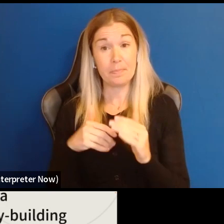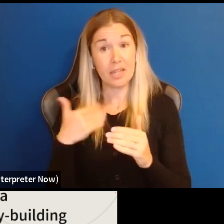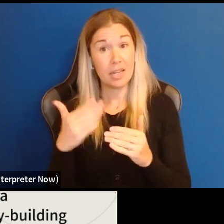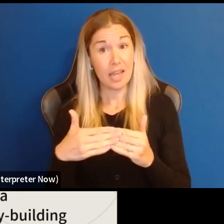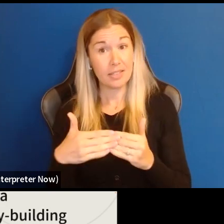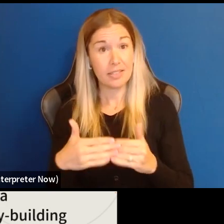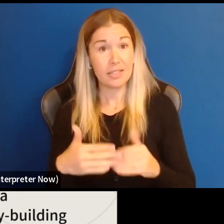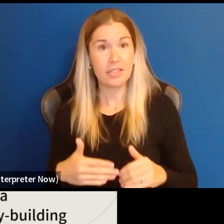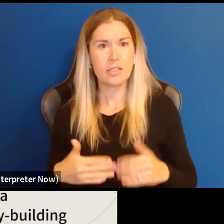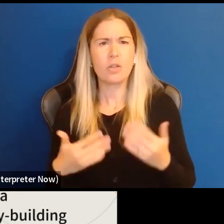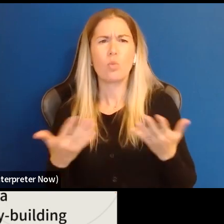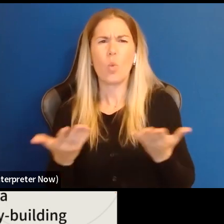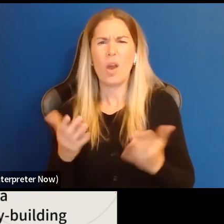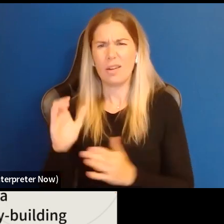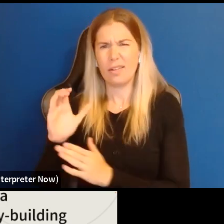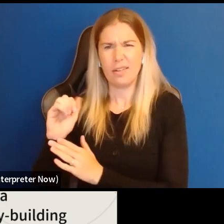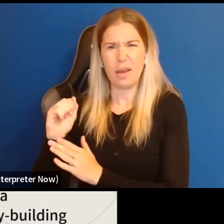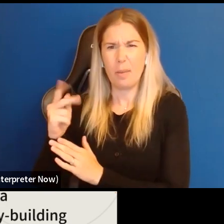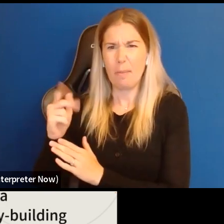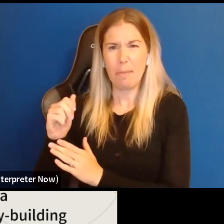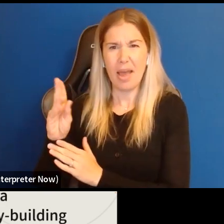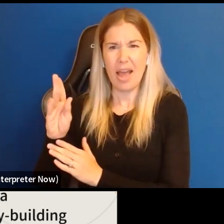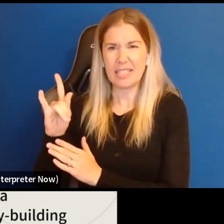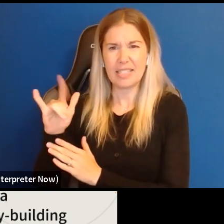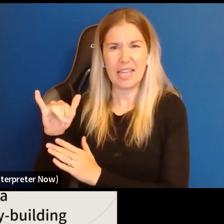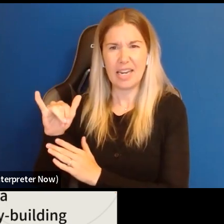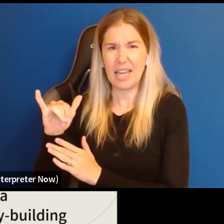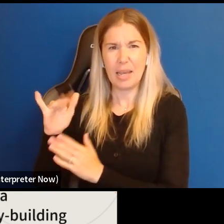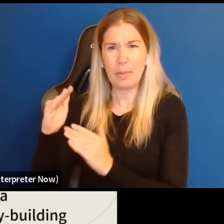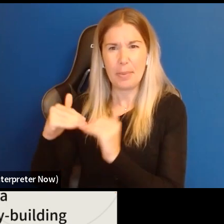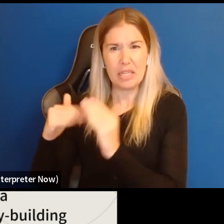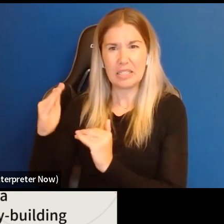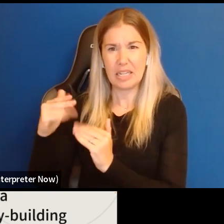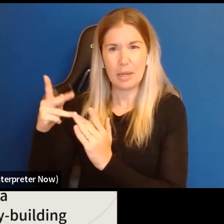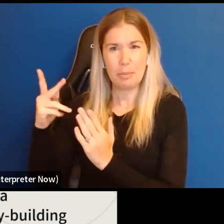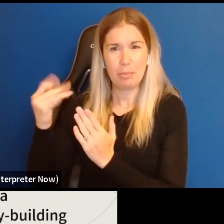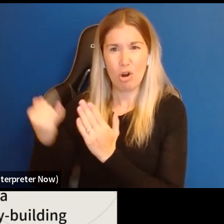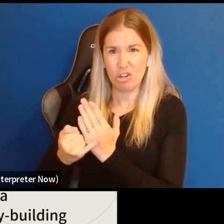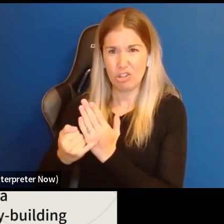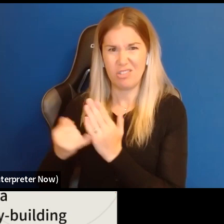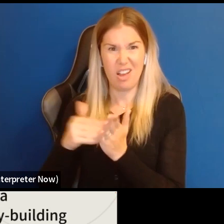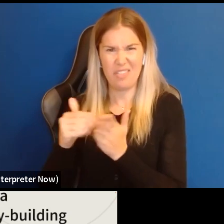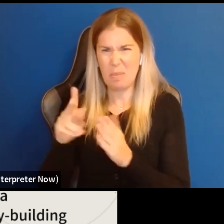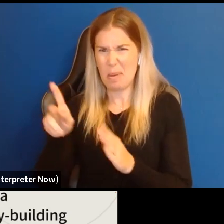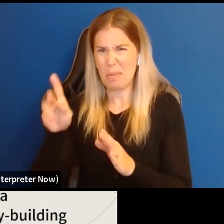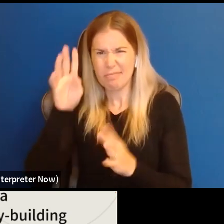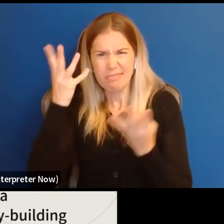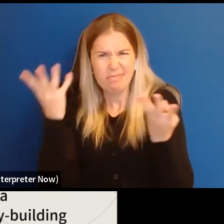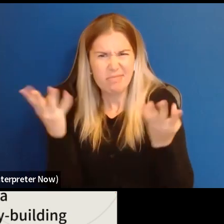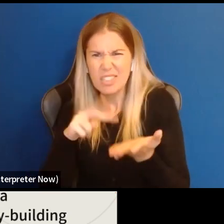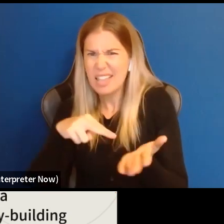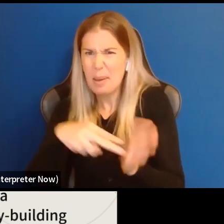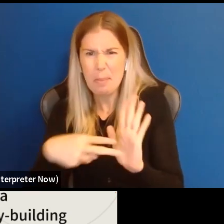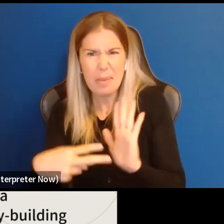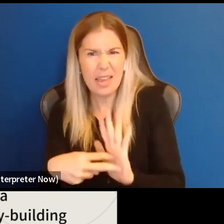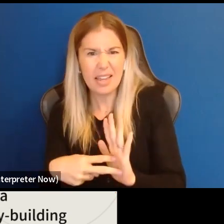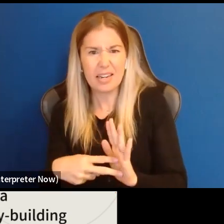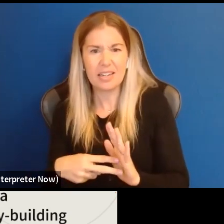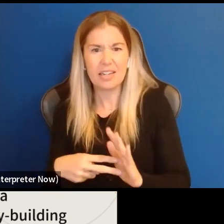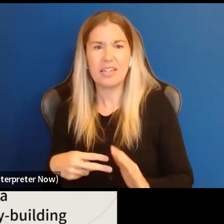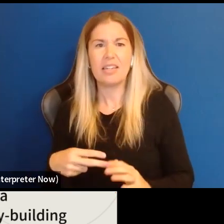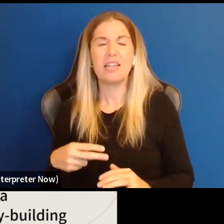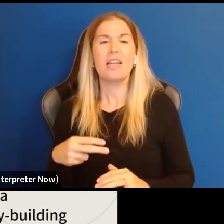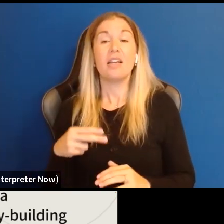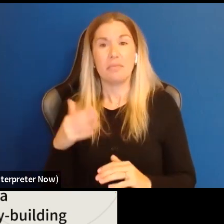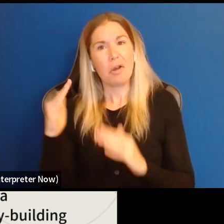So what is a capacity building project, this is probably the most frequently asked question we get in our office hours my colleagues say we'll be speaking in a moment